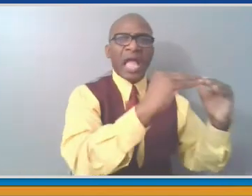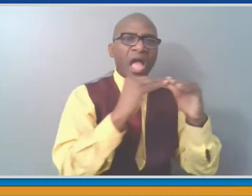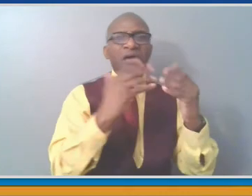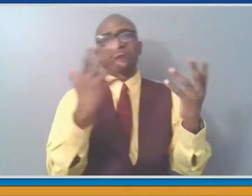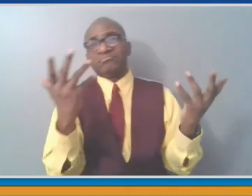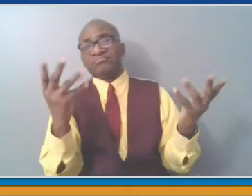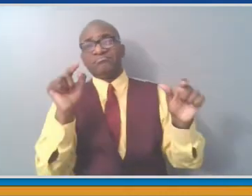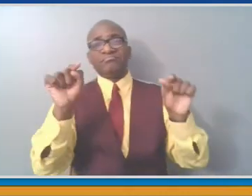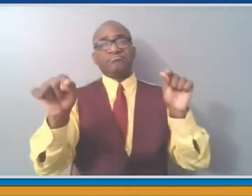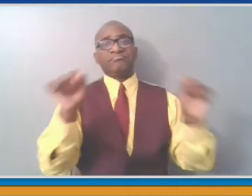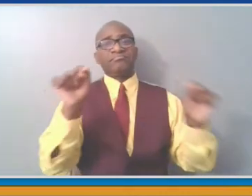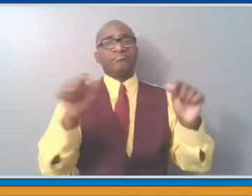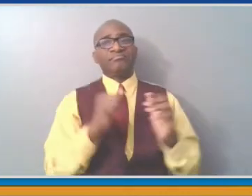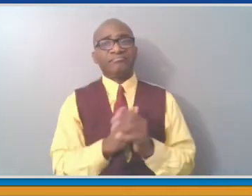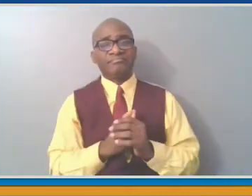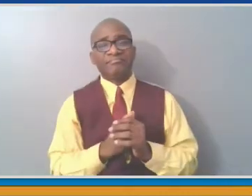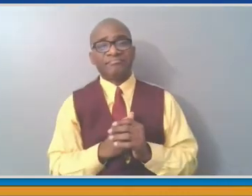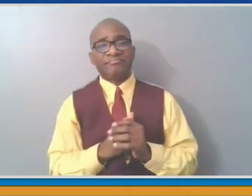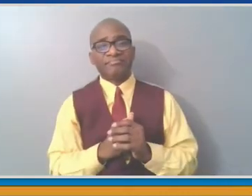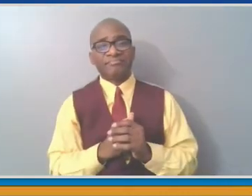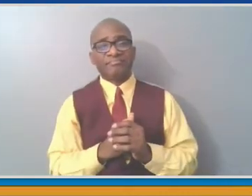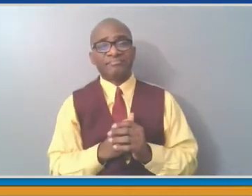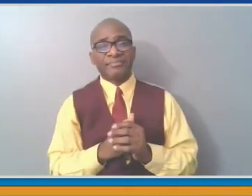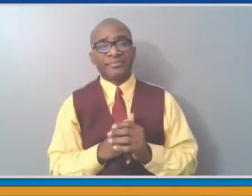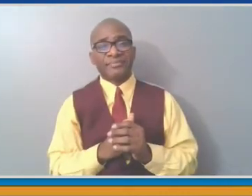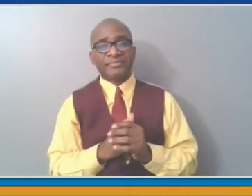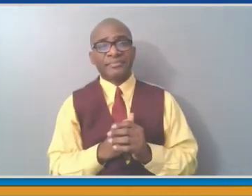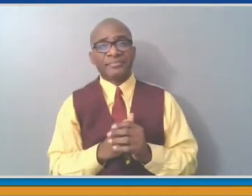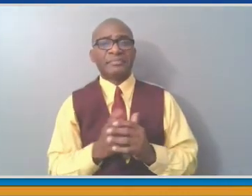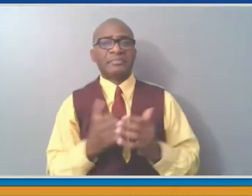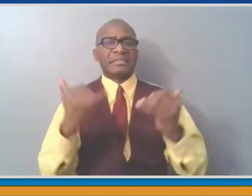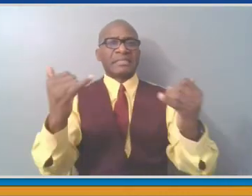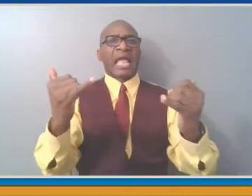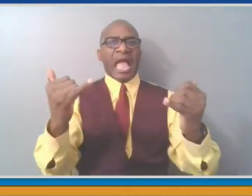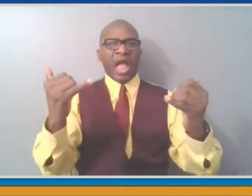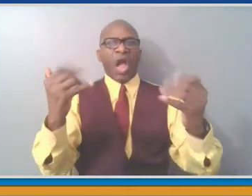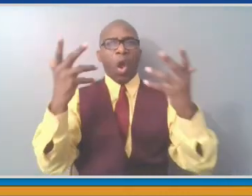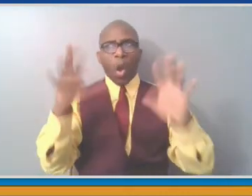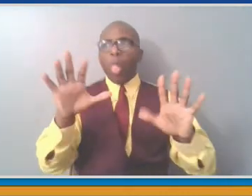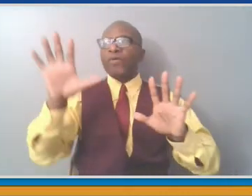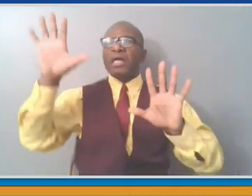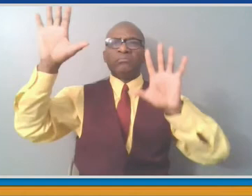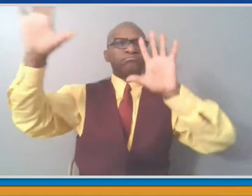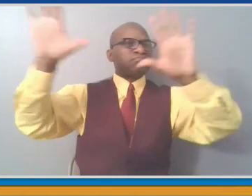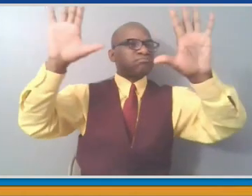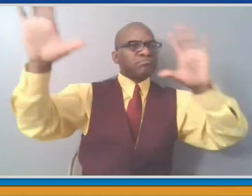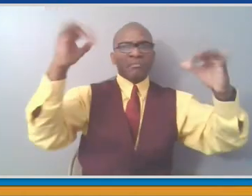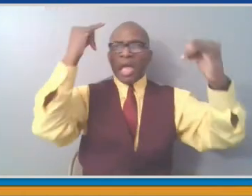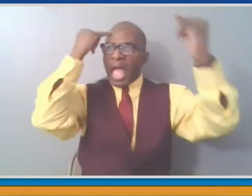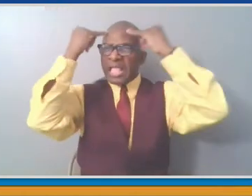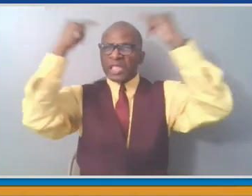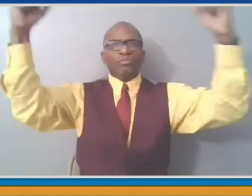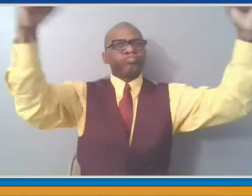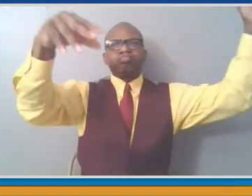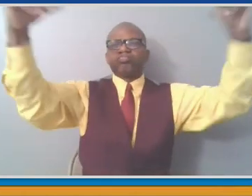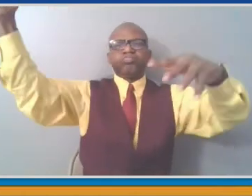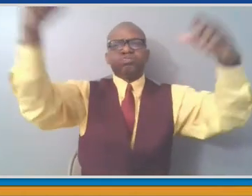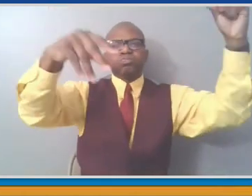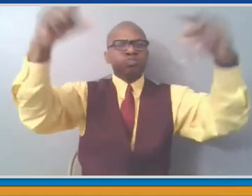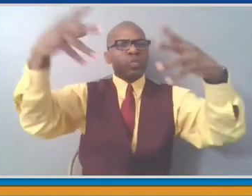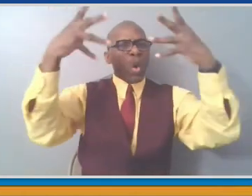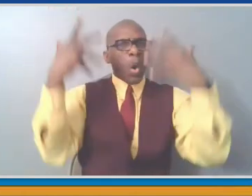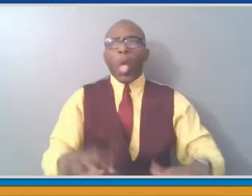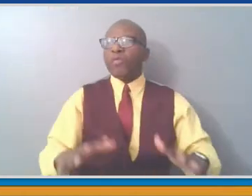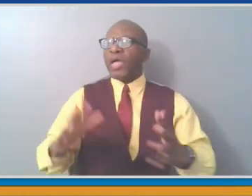the accusations that were made by people. We now have a new world of social media, where anybody can get onto Facebook, Twitter, Instagram, say whatever they